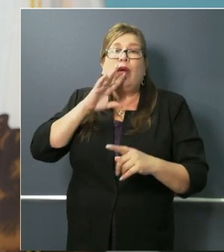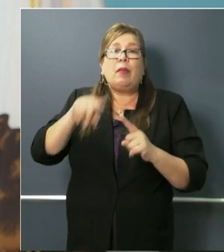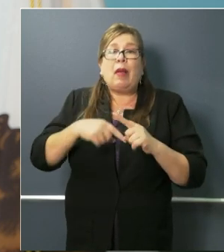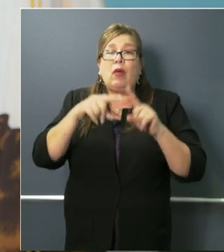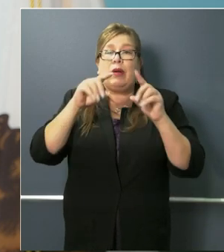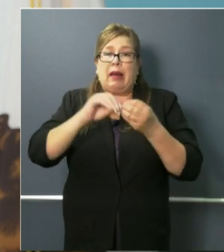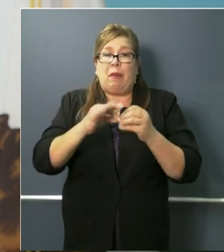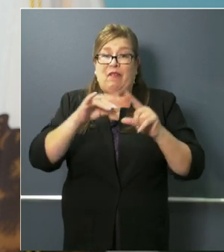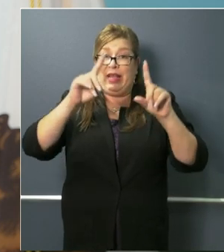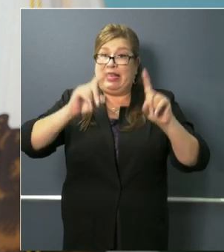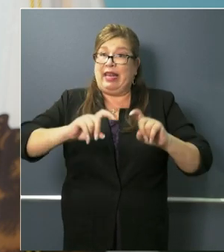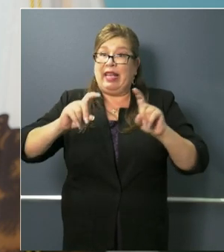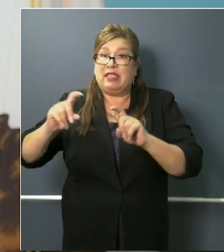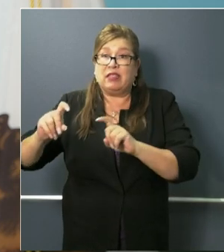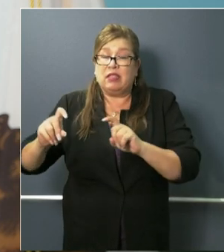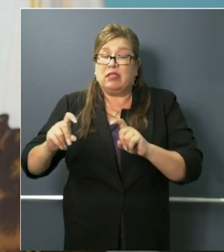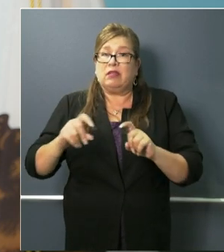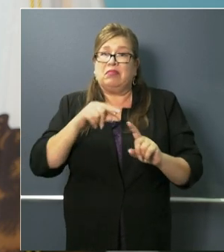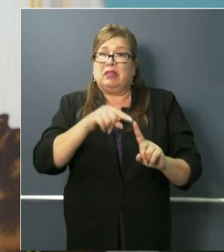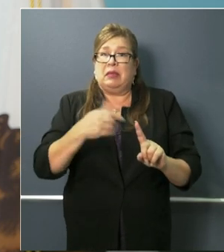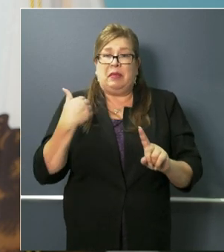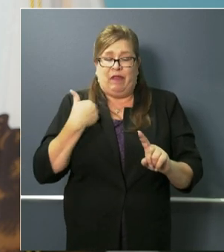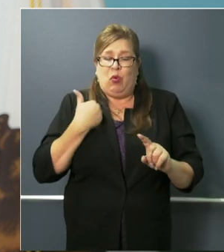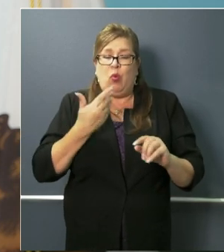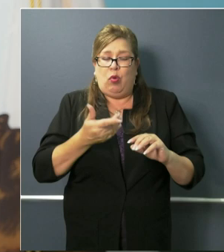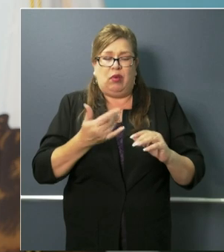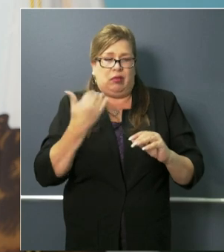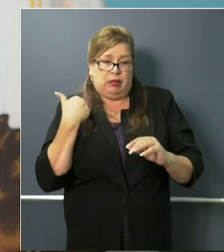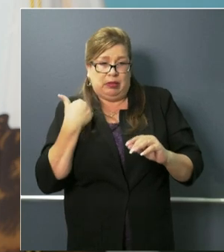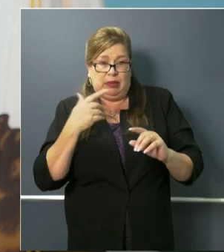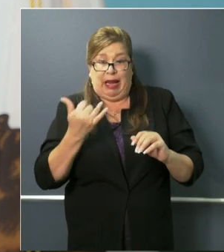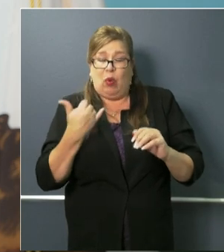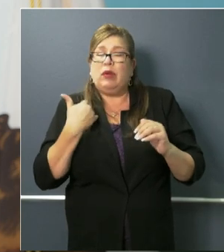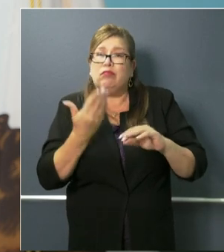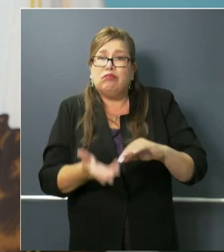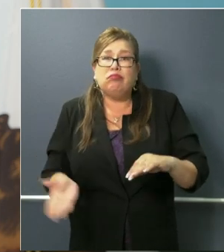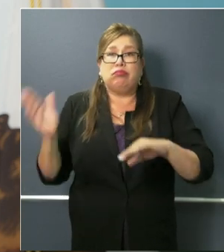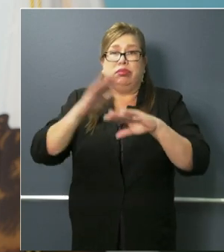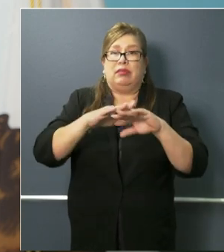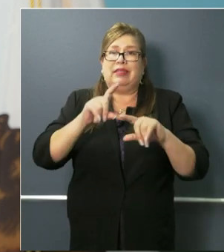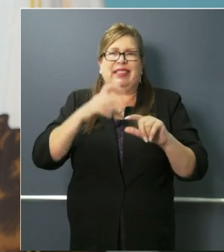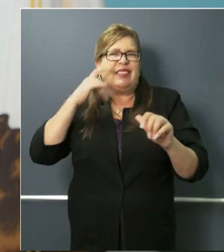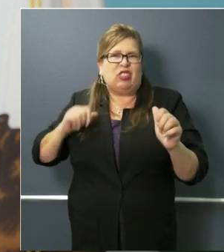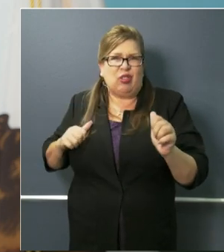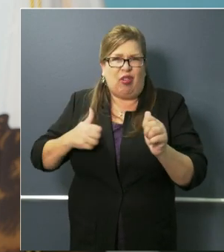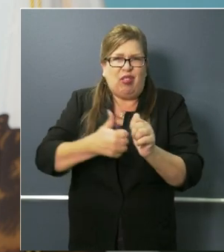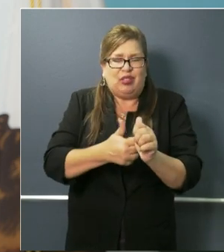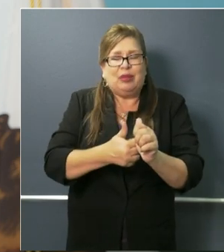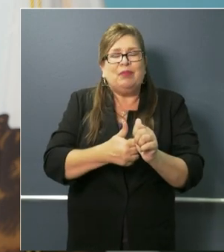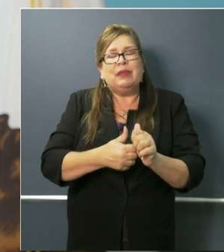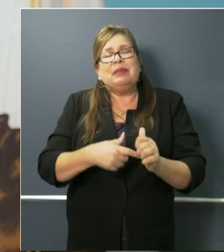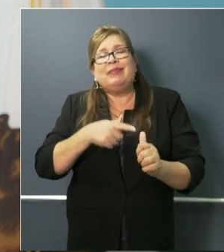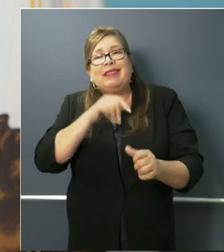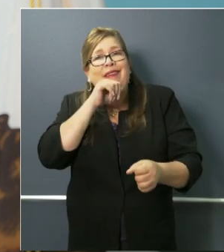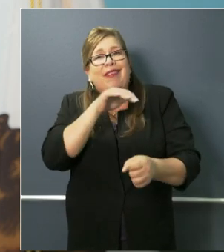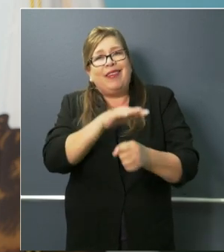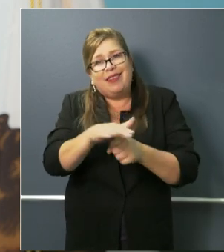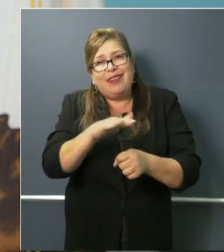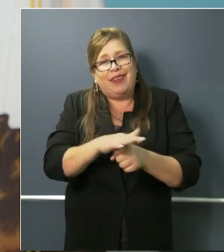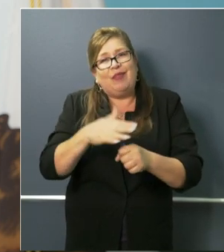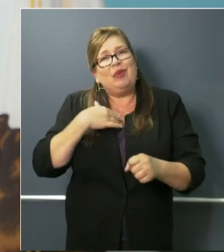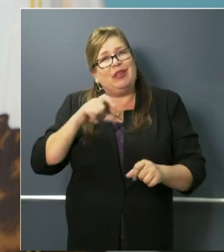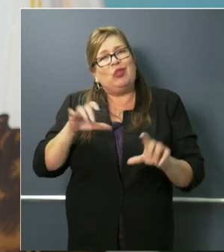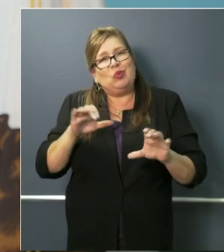tests in the state. Again, still inadequate to do what we must do for the kind of community surveillance and other testing